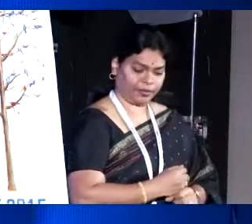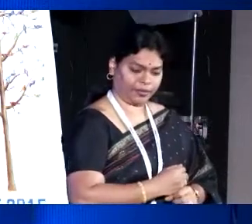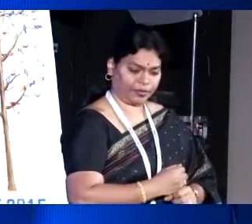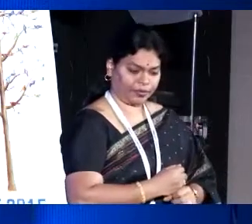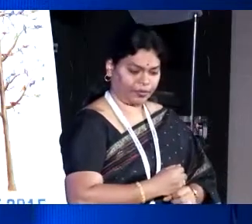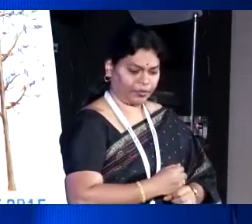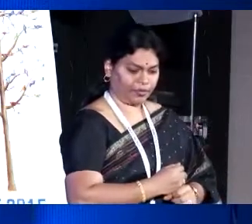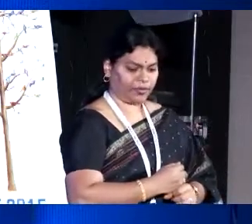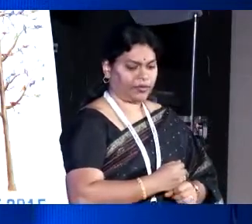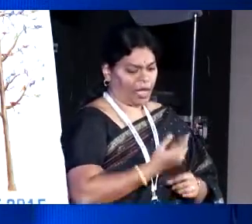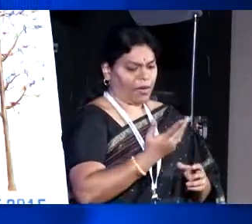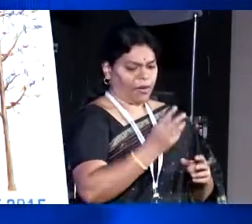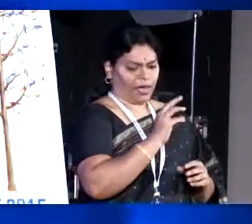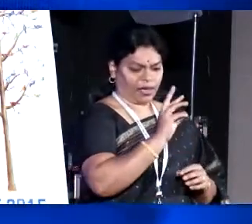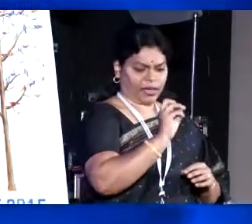It will take another half an hour.